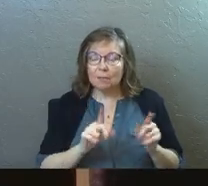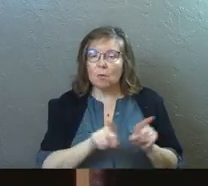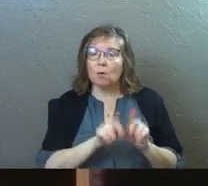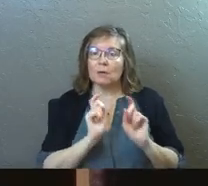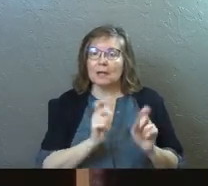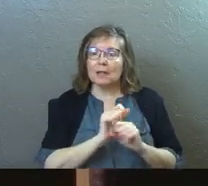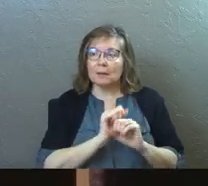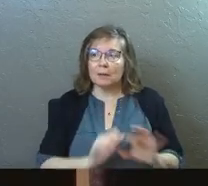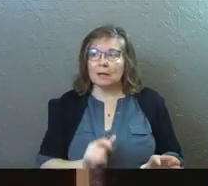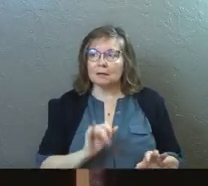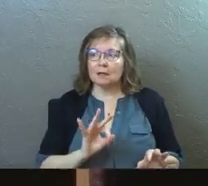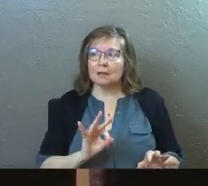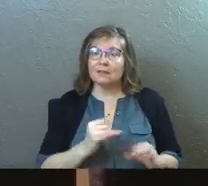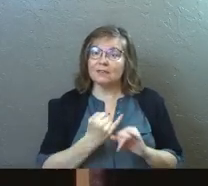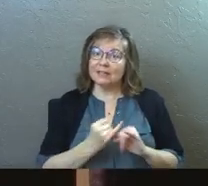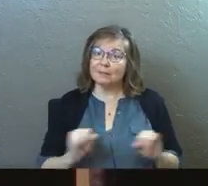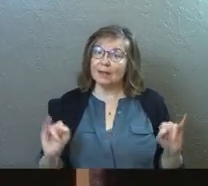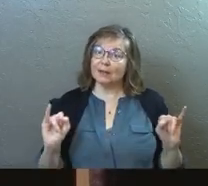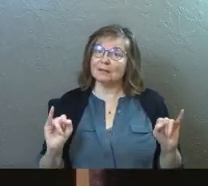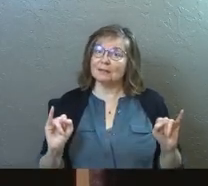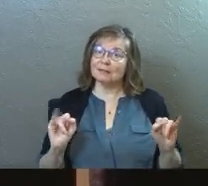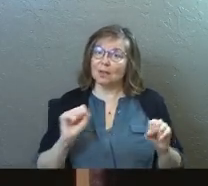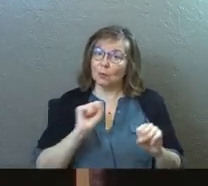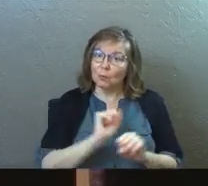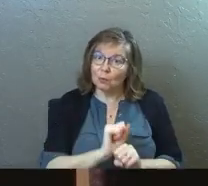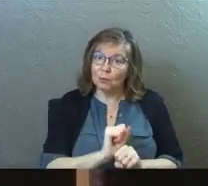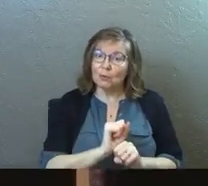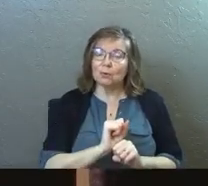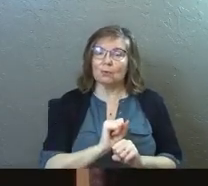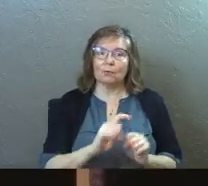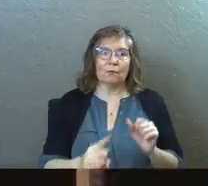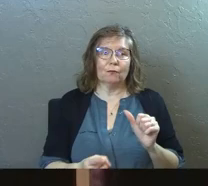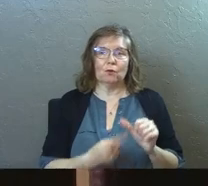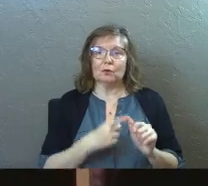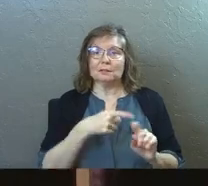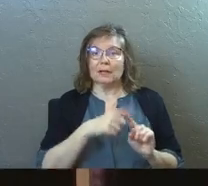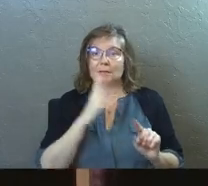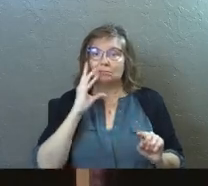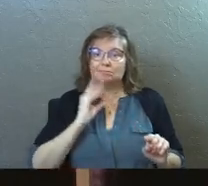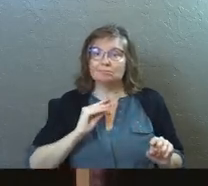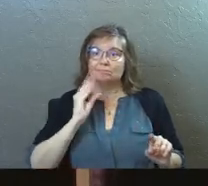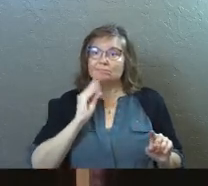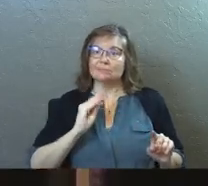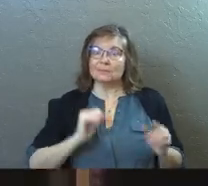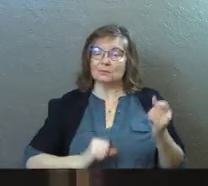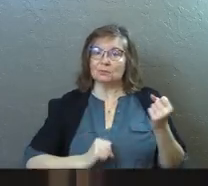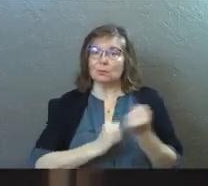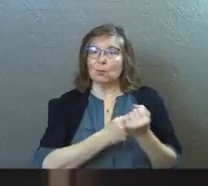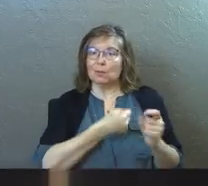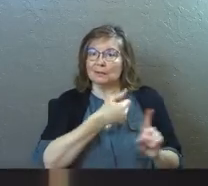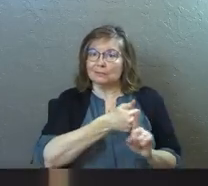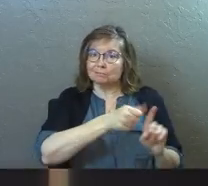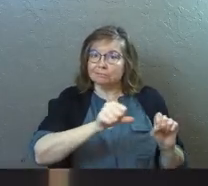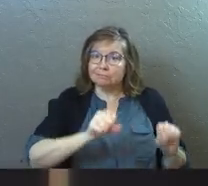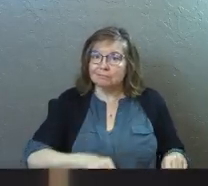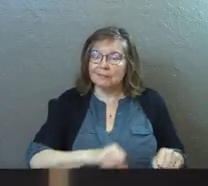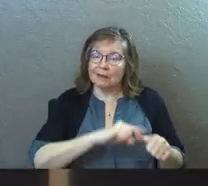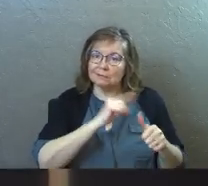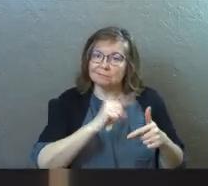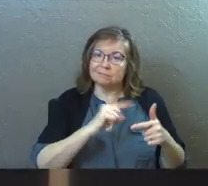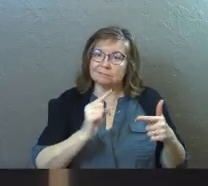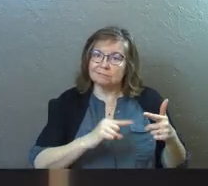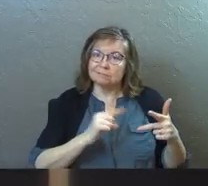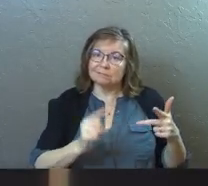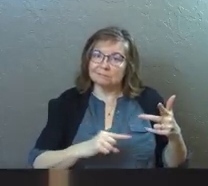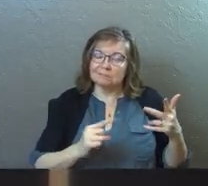also gave him the blessing of independence and work. And for the very first time, he could actually support himself and just all